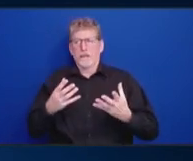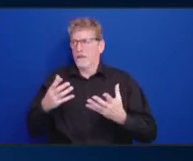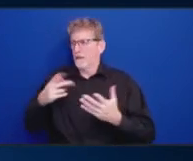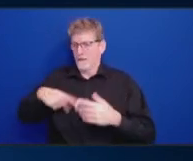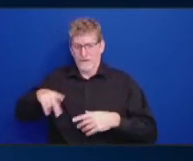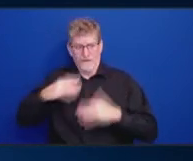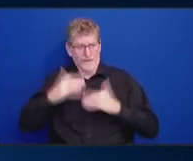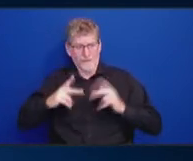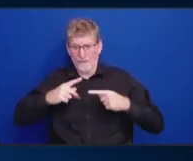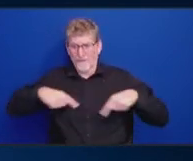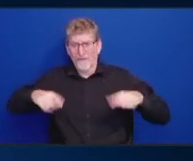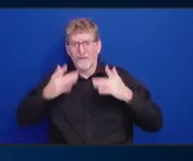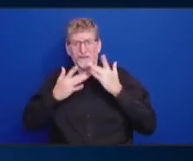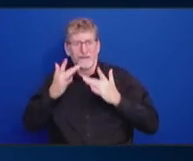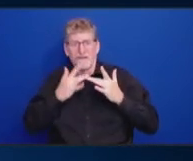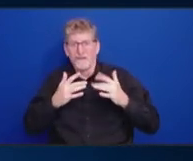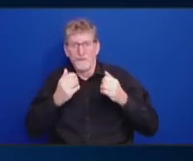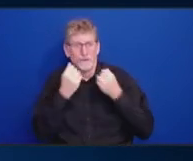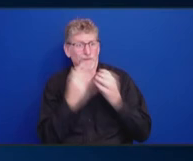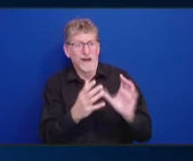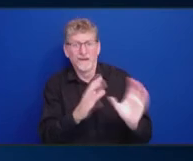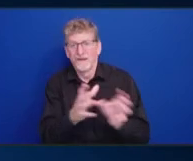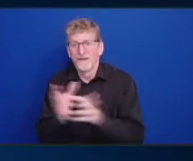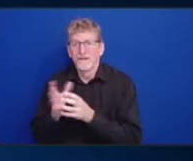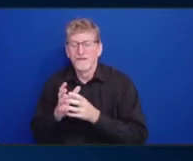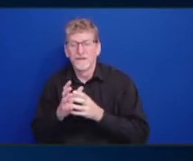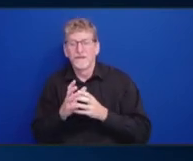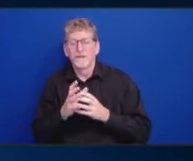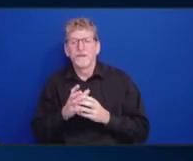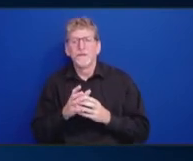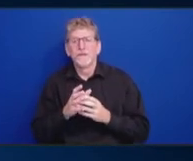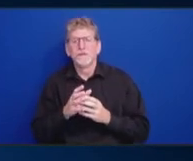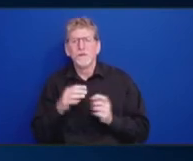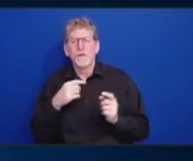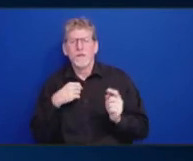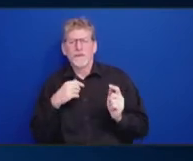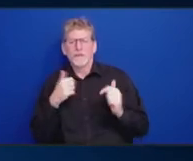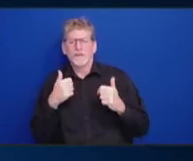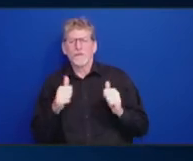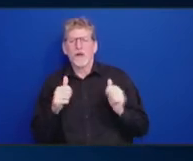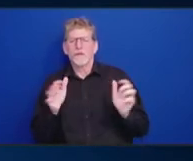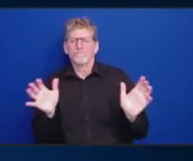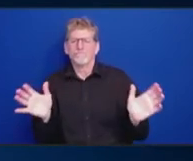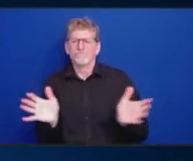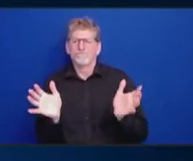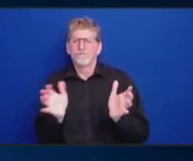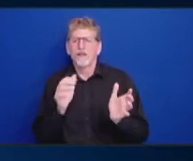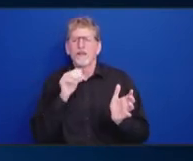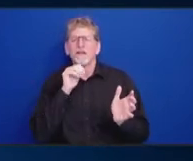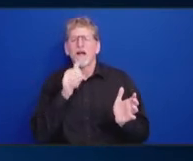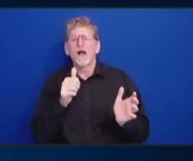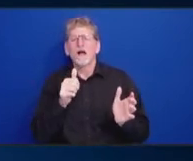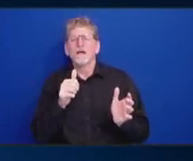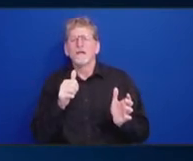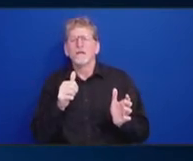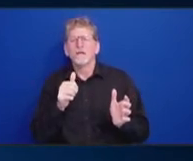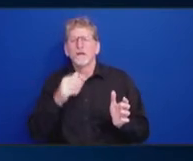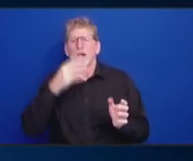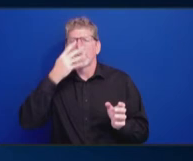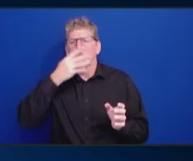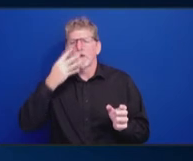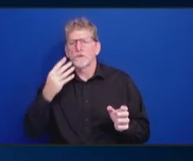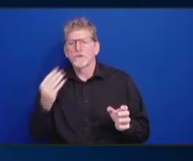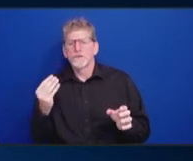quick, like, note to urge that we not put immigration and hate, racism and belonging together because of the